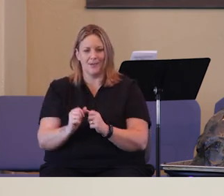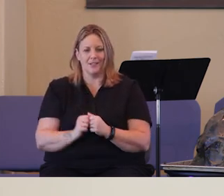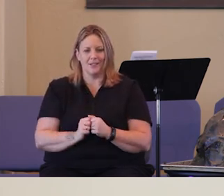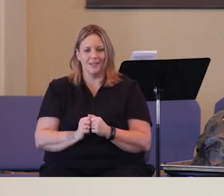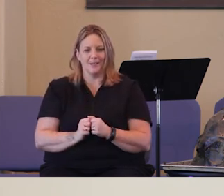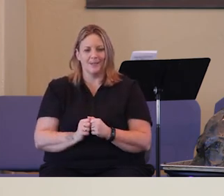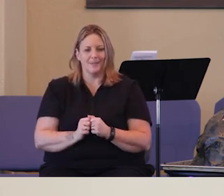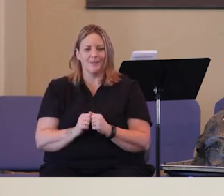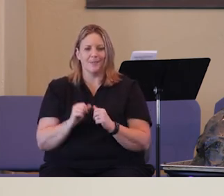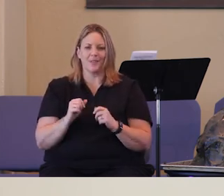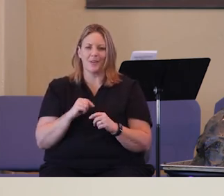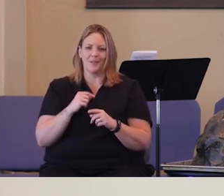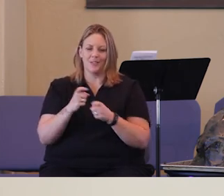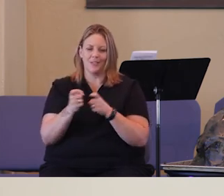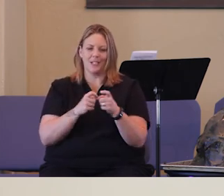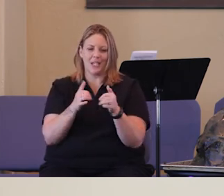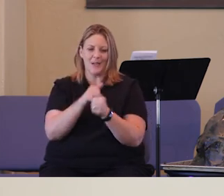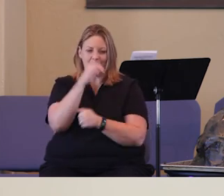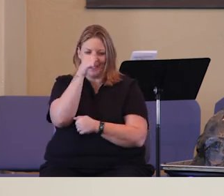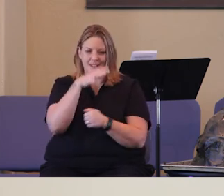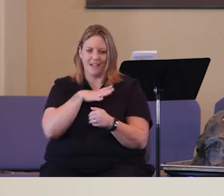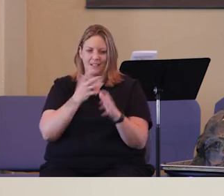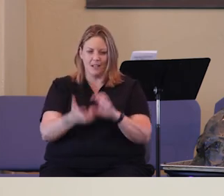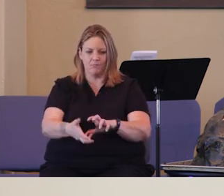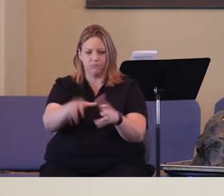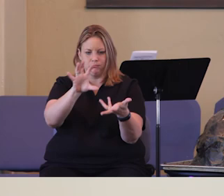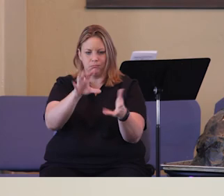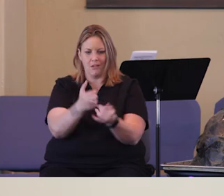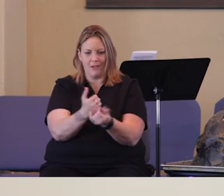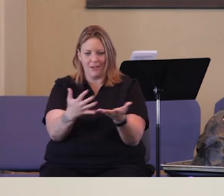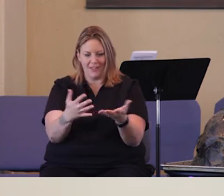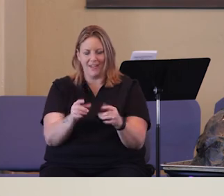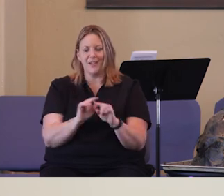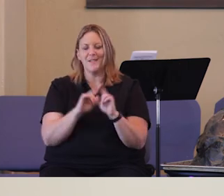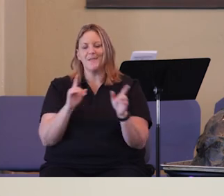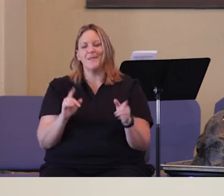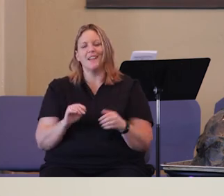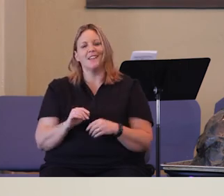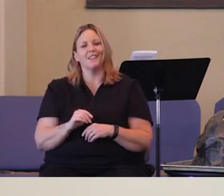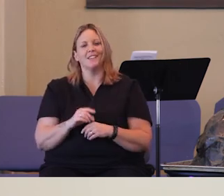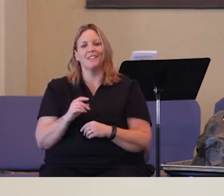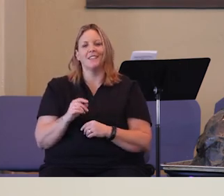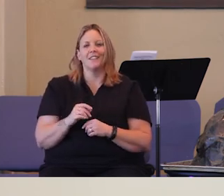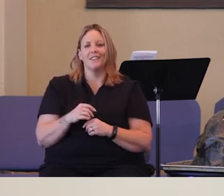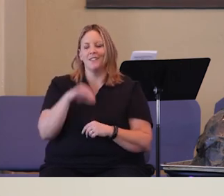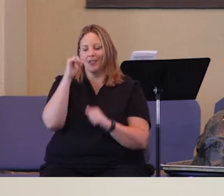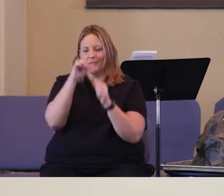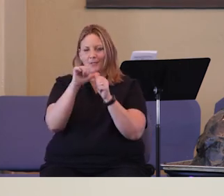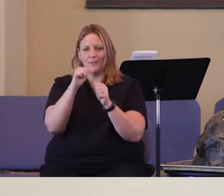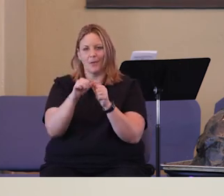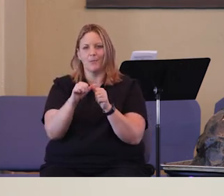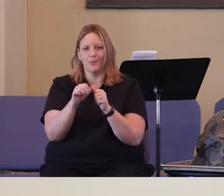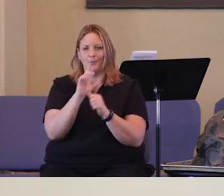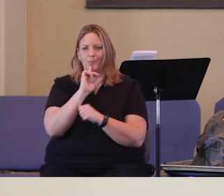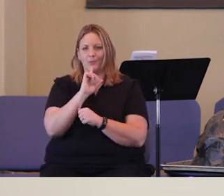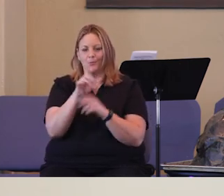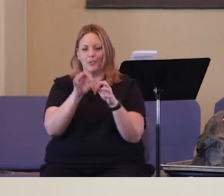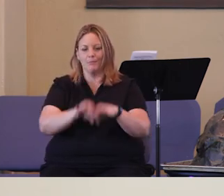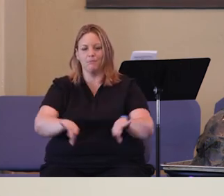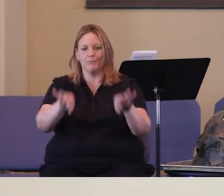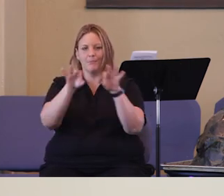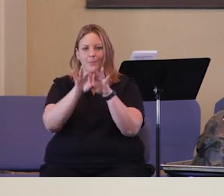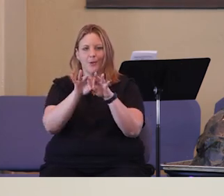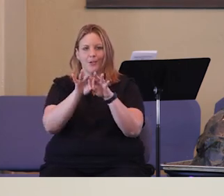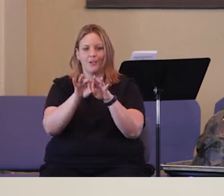you're dealing with guys and people that mess things up. So, but just remember that, you know,